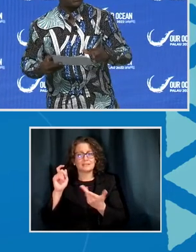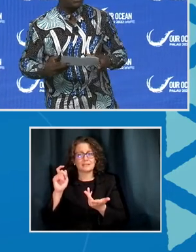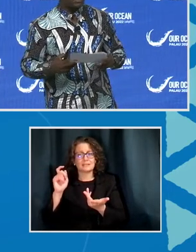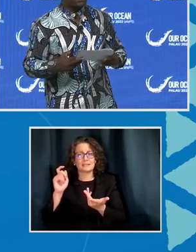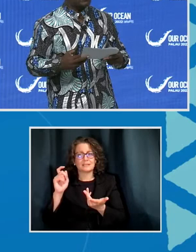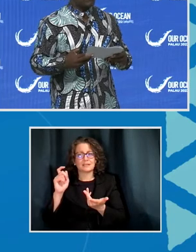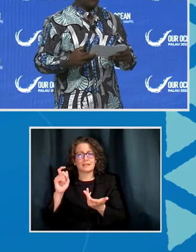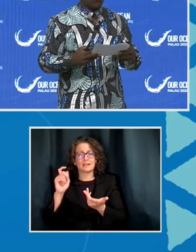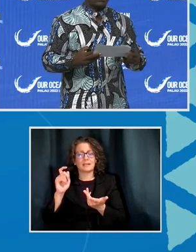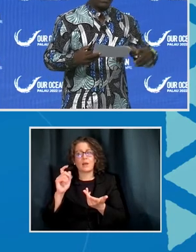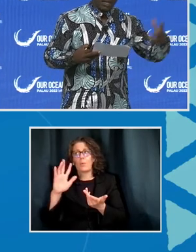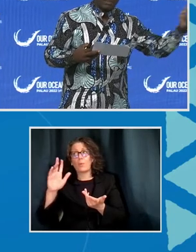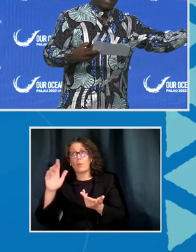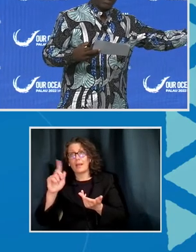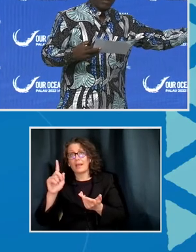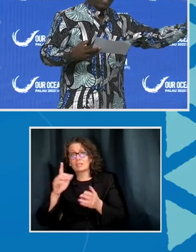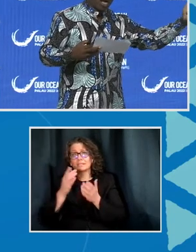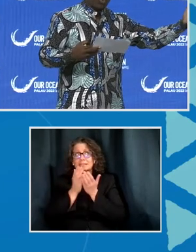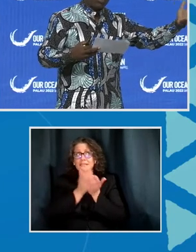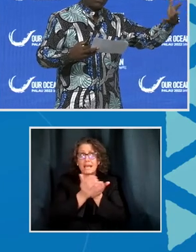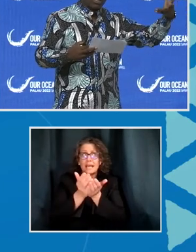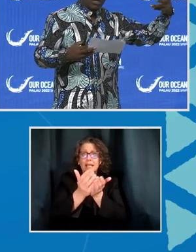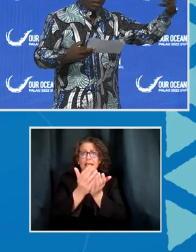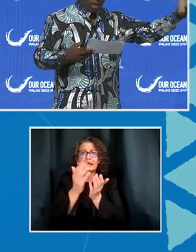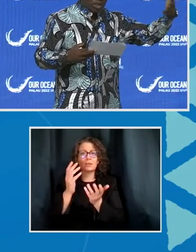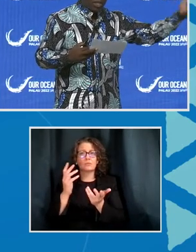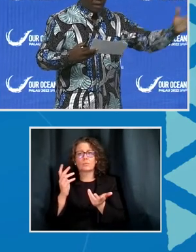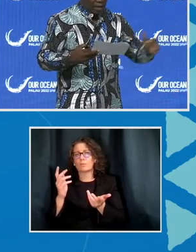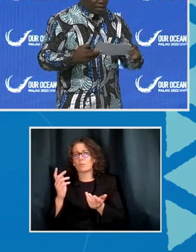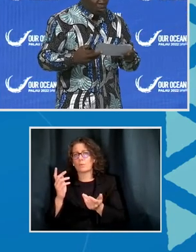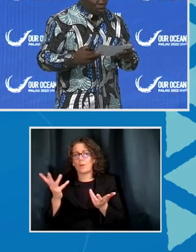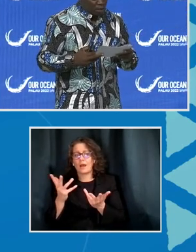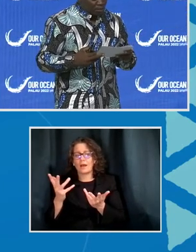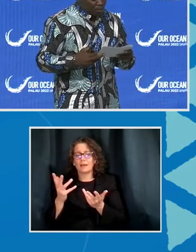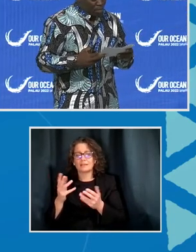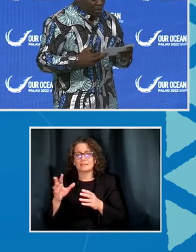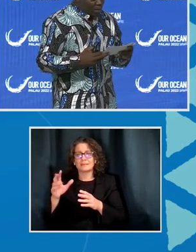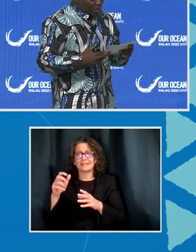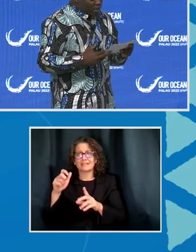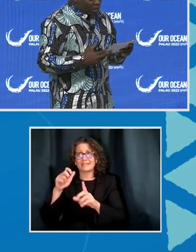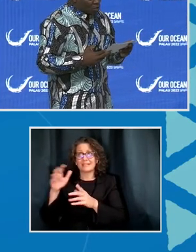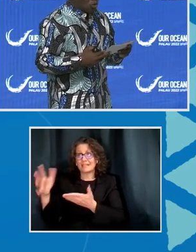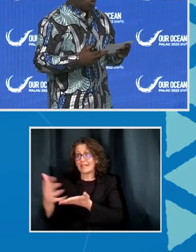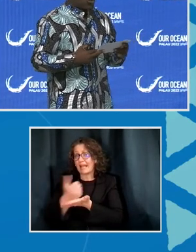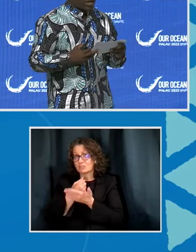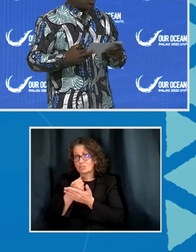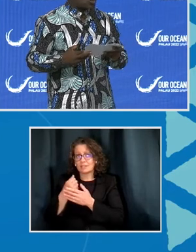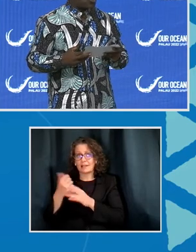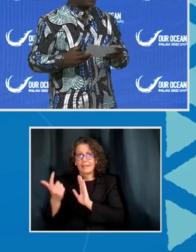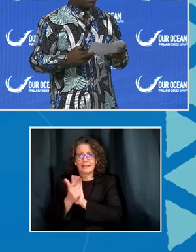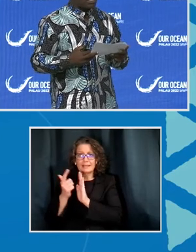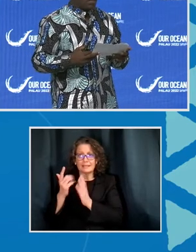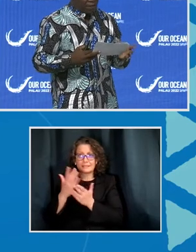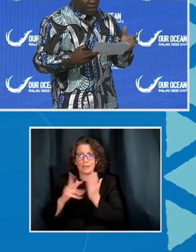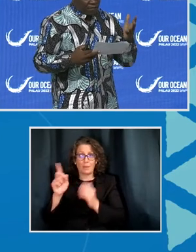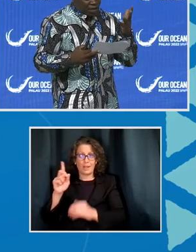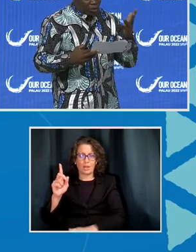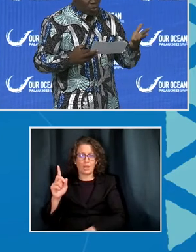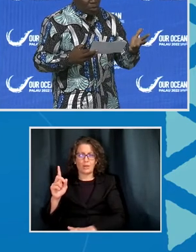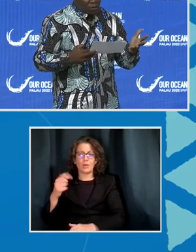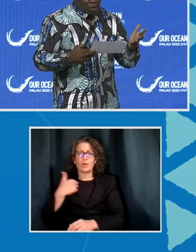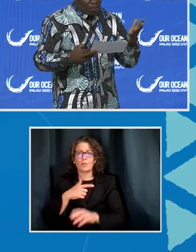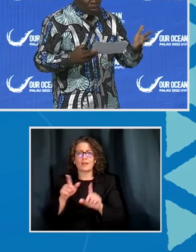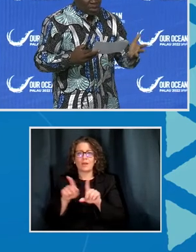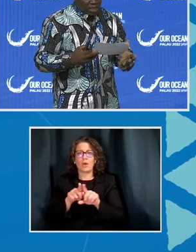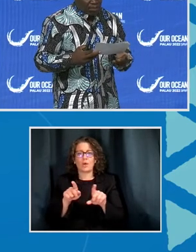where is it selling what has been caught catching illegally somewhere. So we can also establish a very,